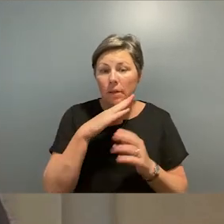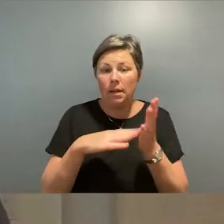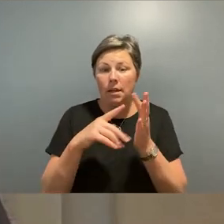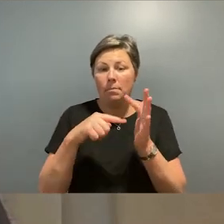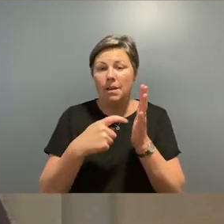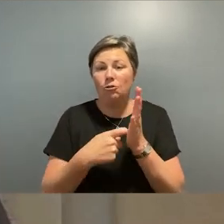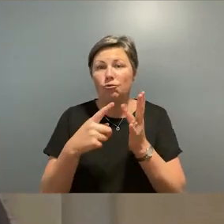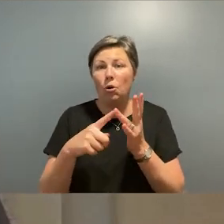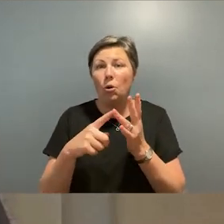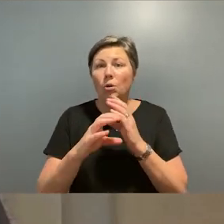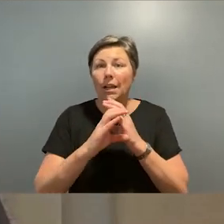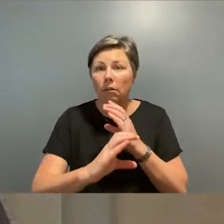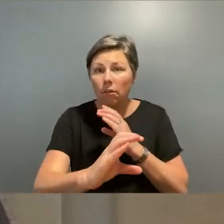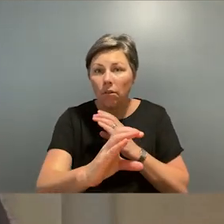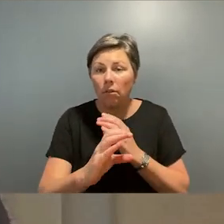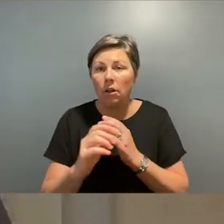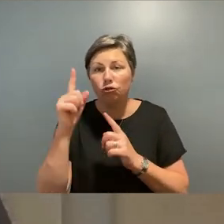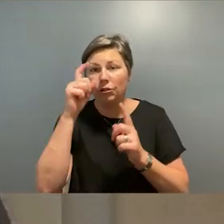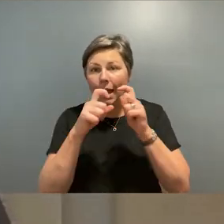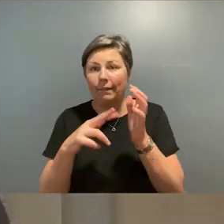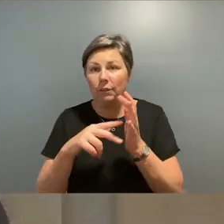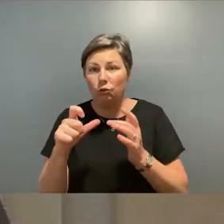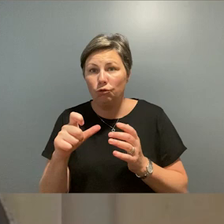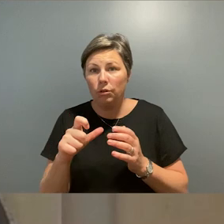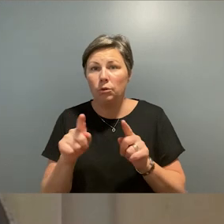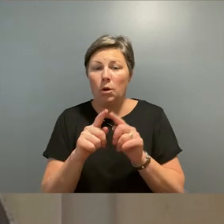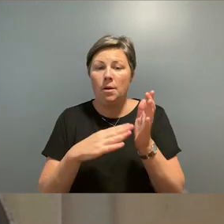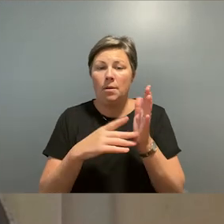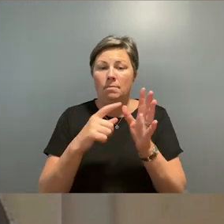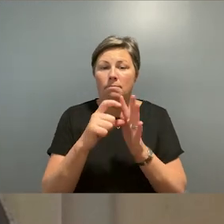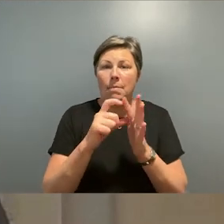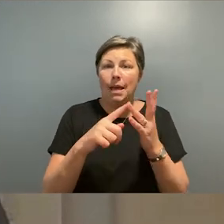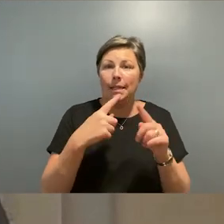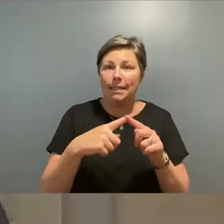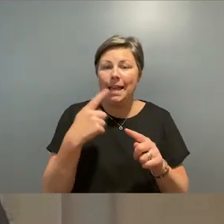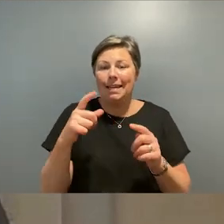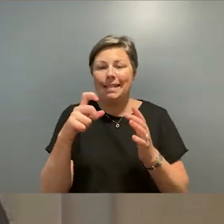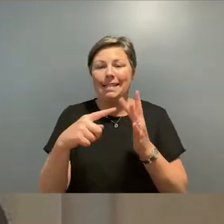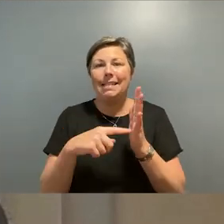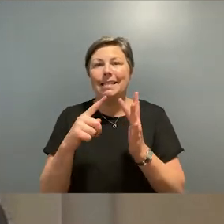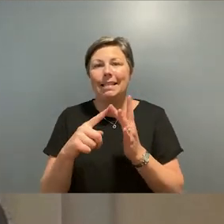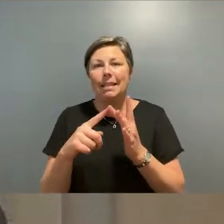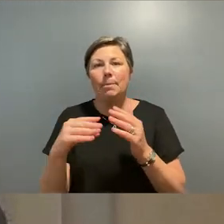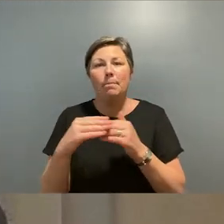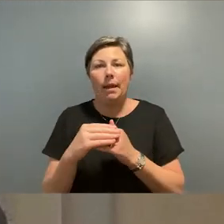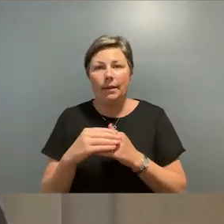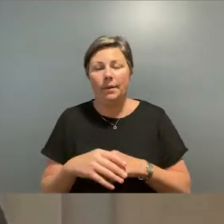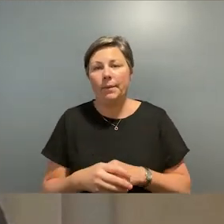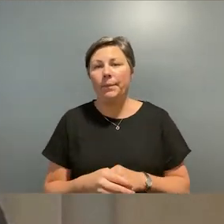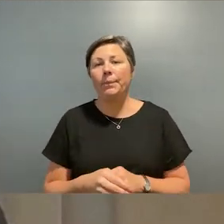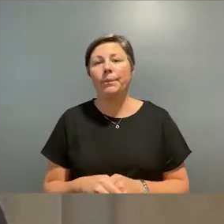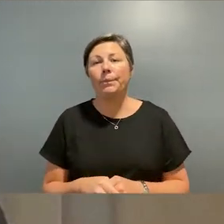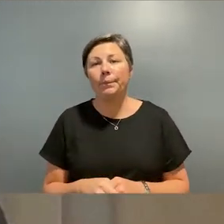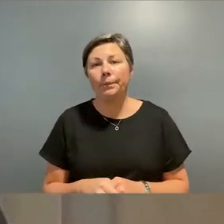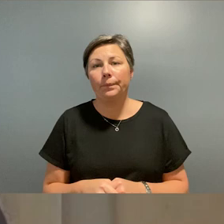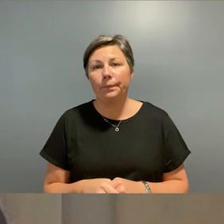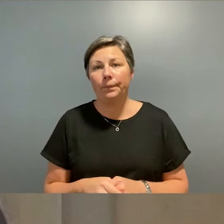metro tunnel creative program and our major partners maddox and city bank i'd also like to thank our